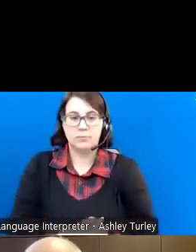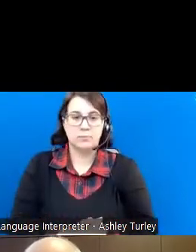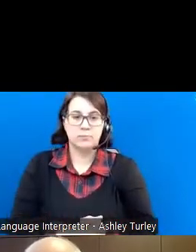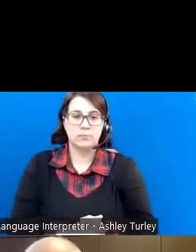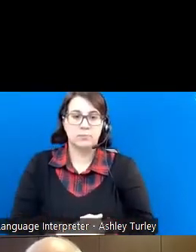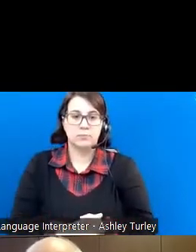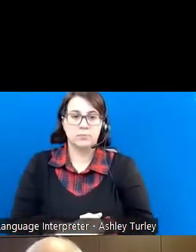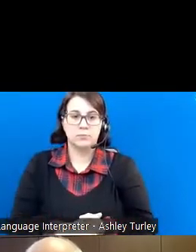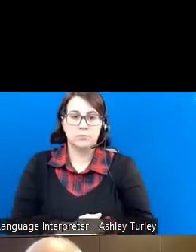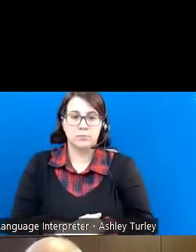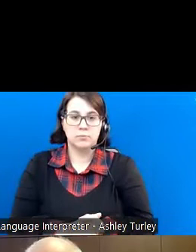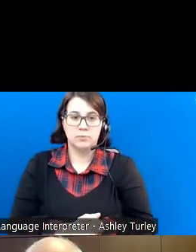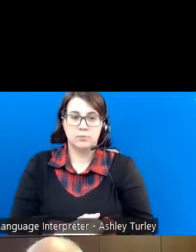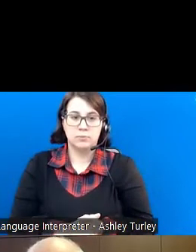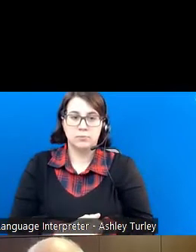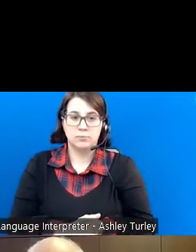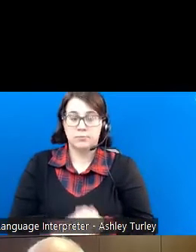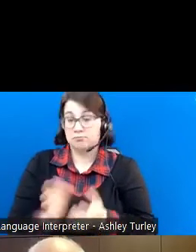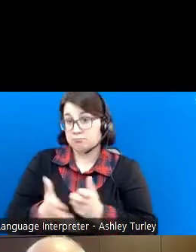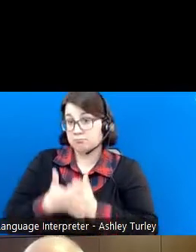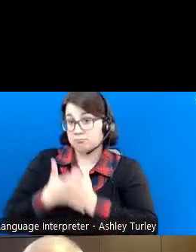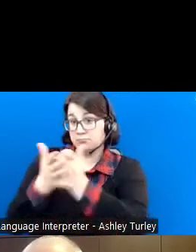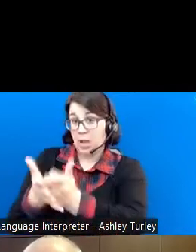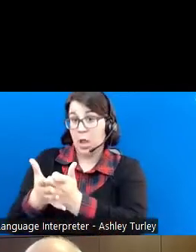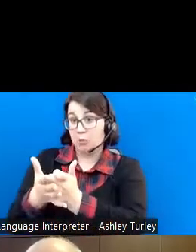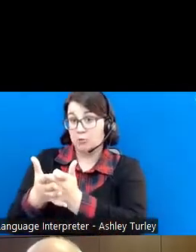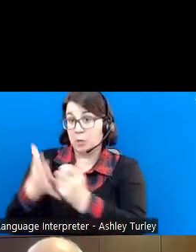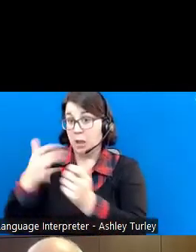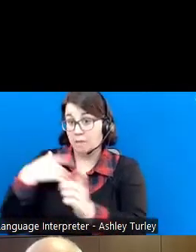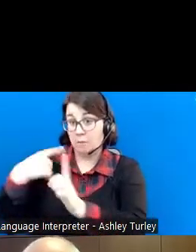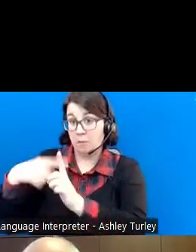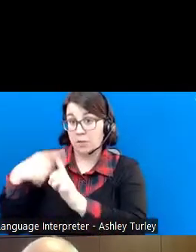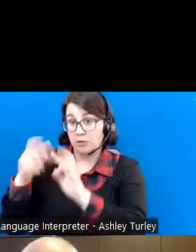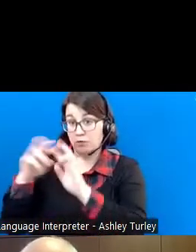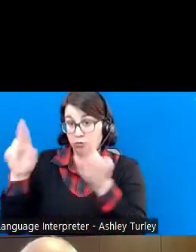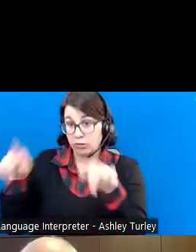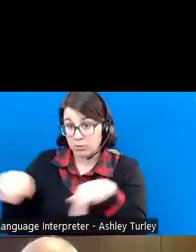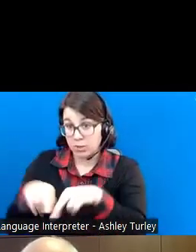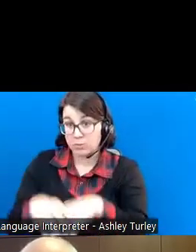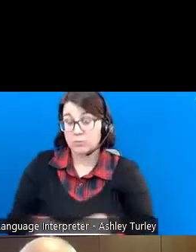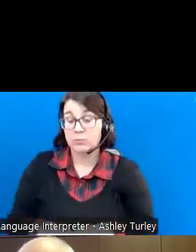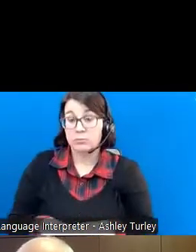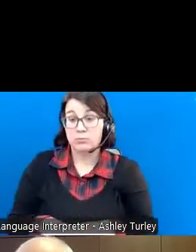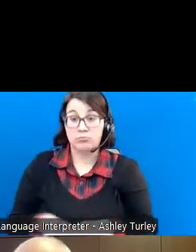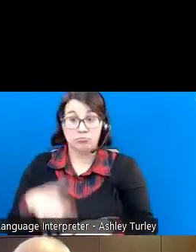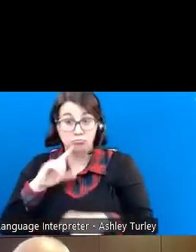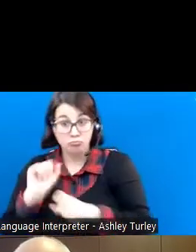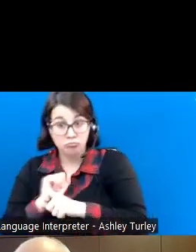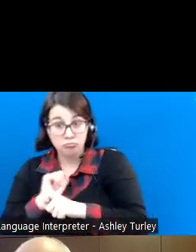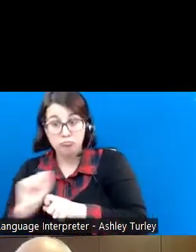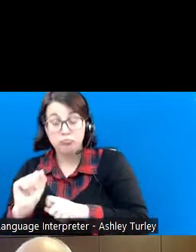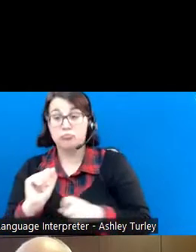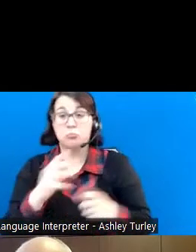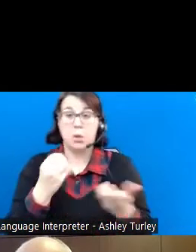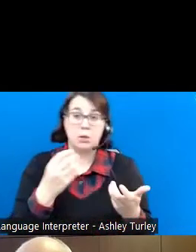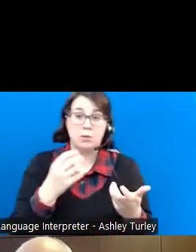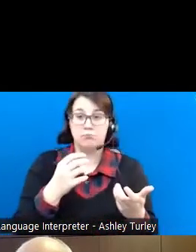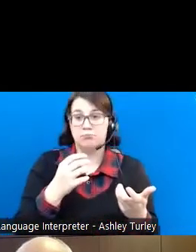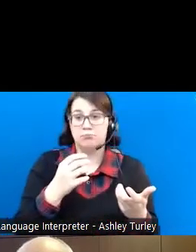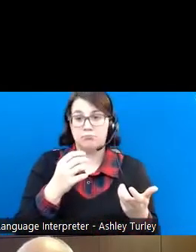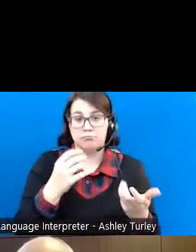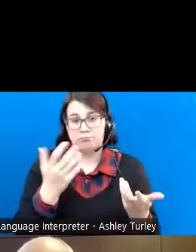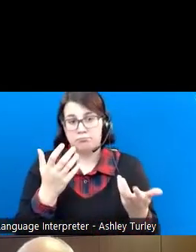one develop a positive resume literally and kind of figuratively as well, because